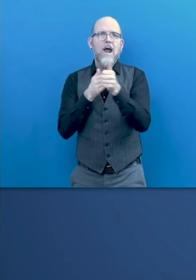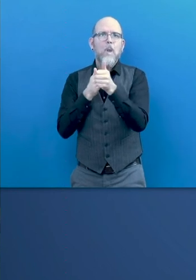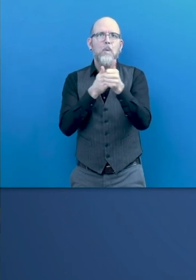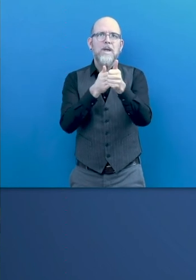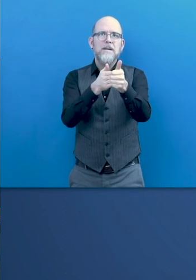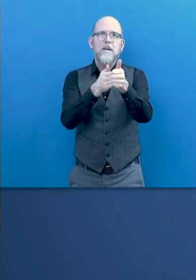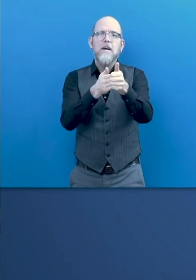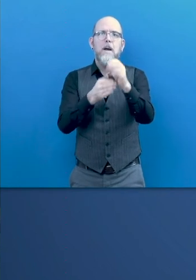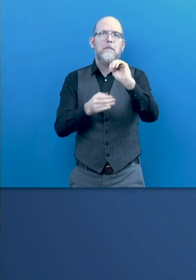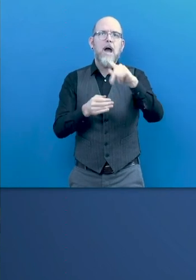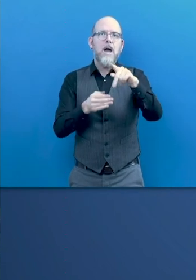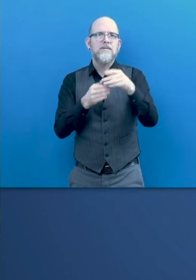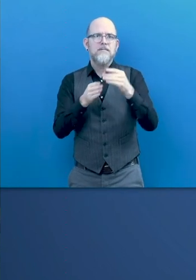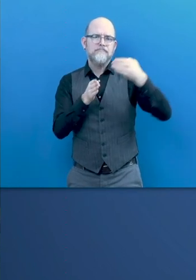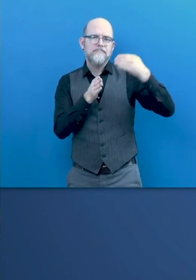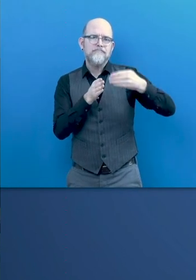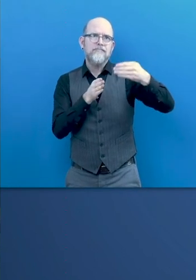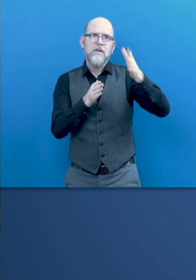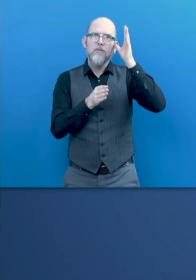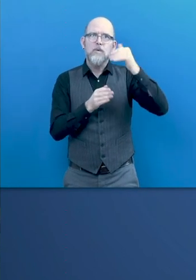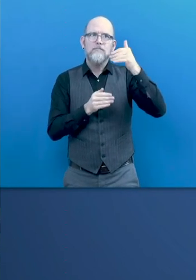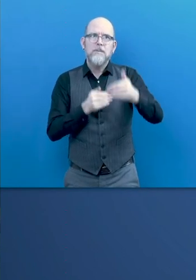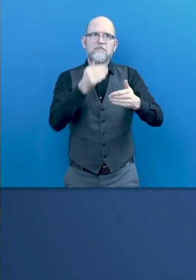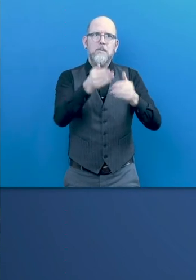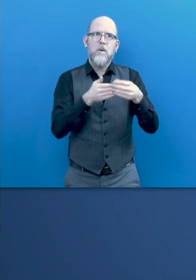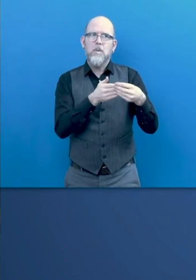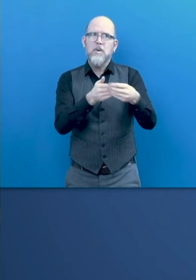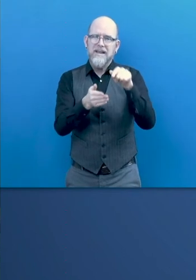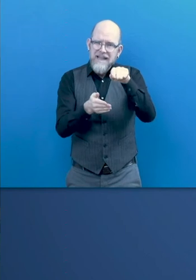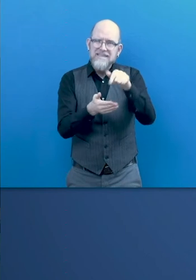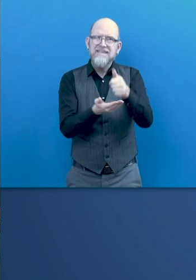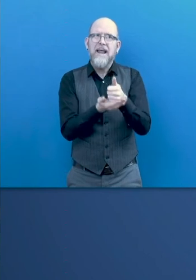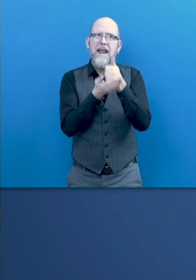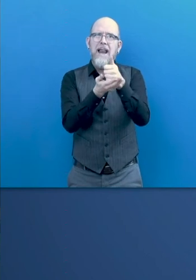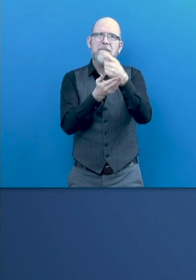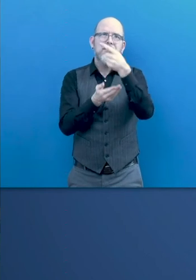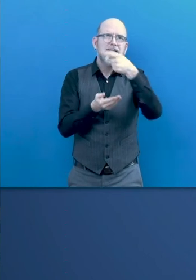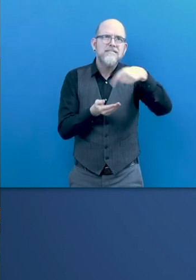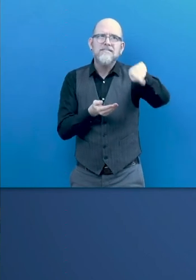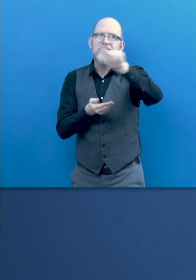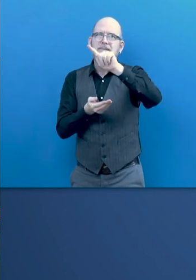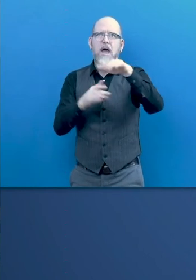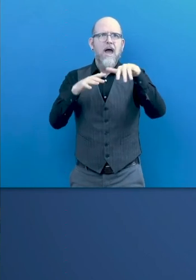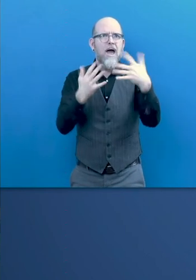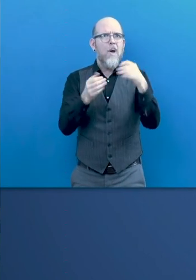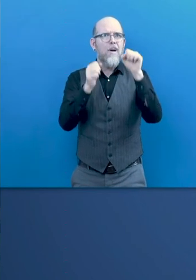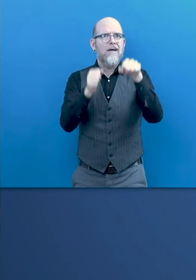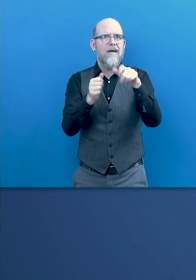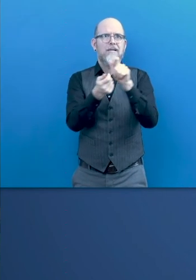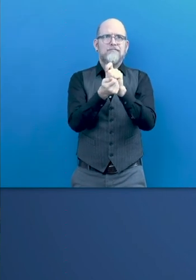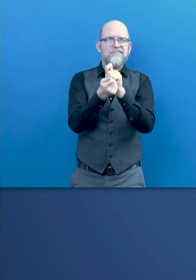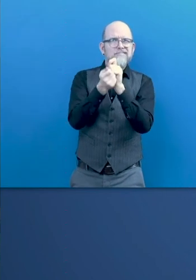guidance and recommendation to all the companies to all the organization working on accessibility in order to